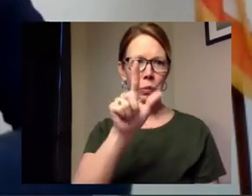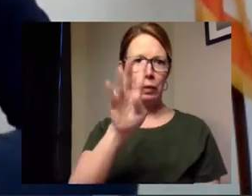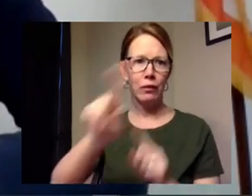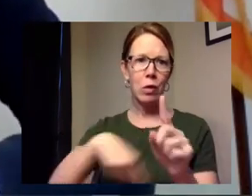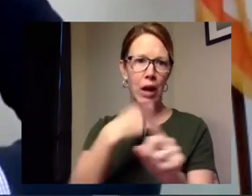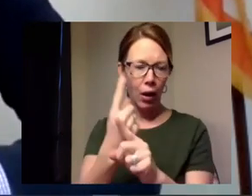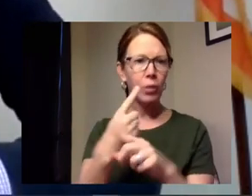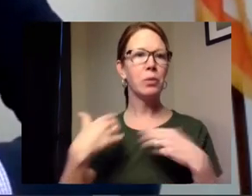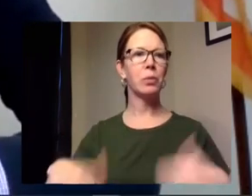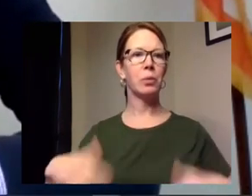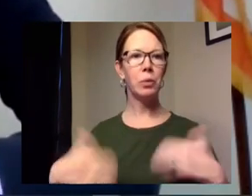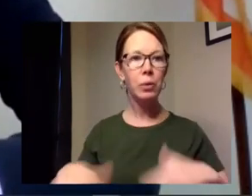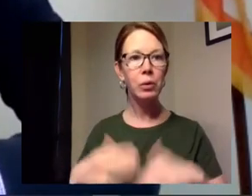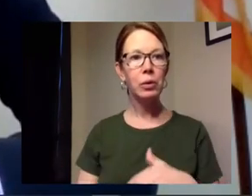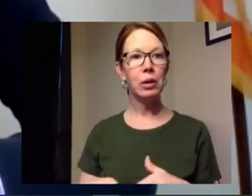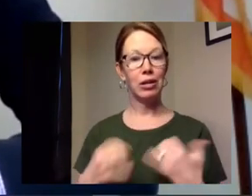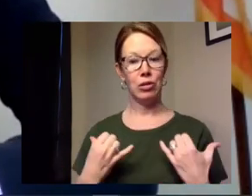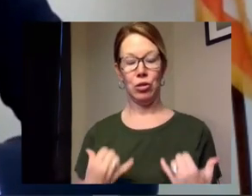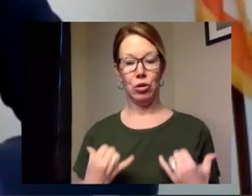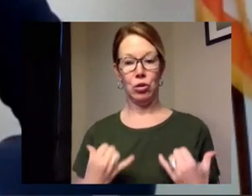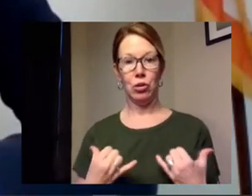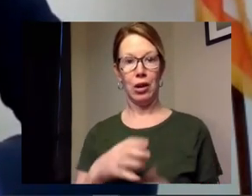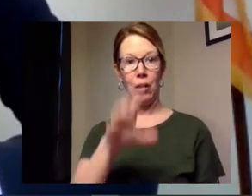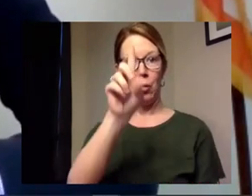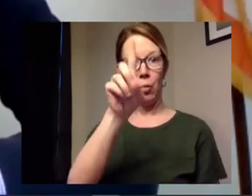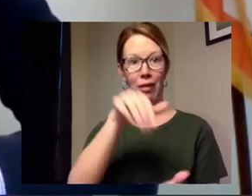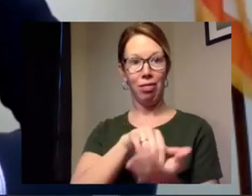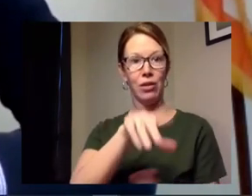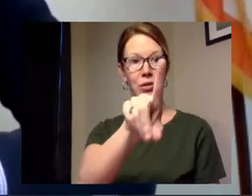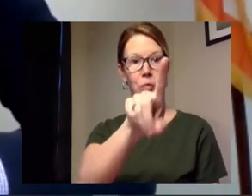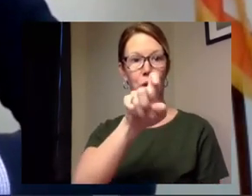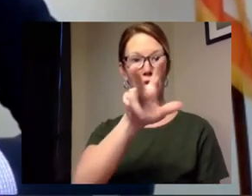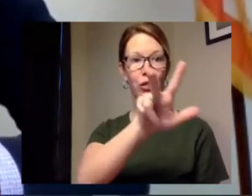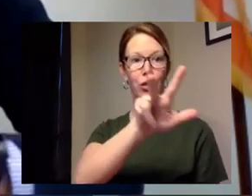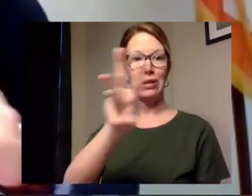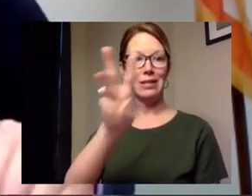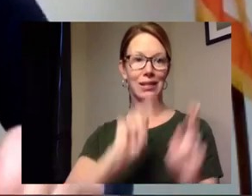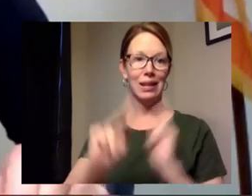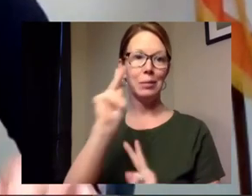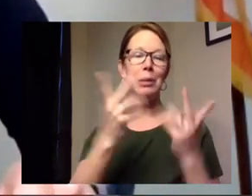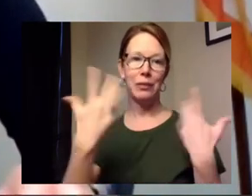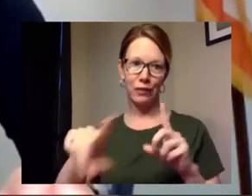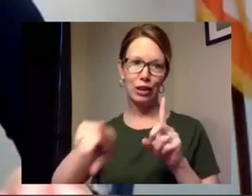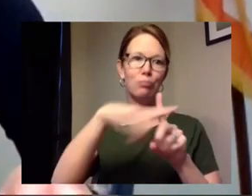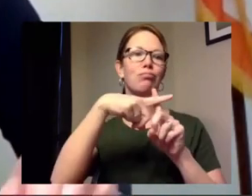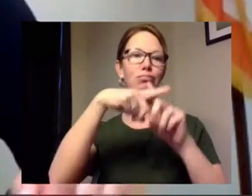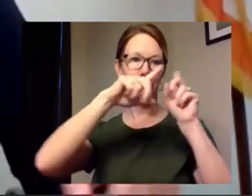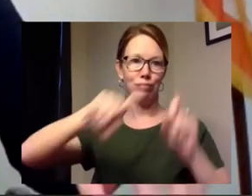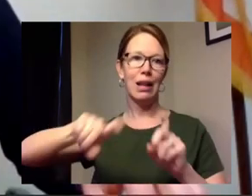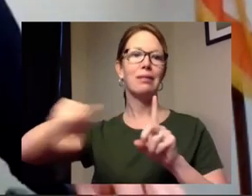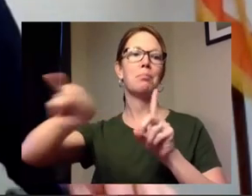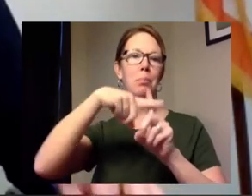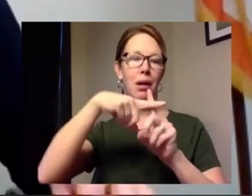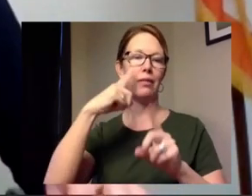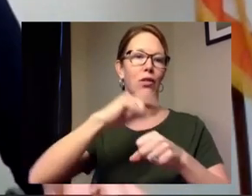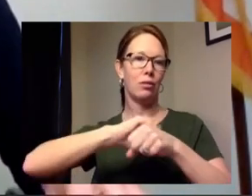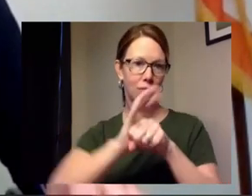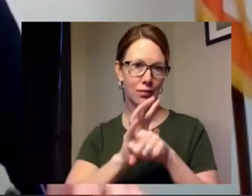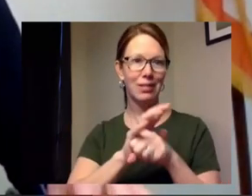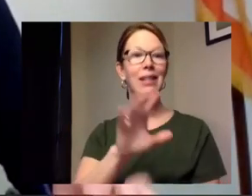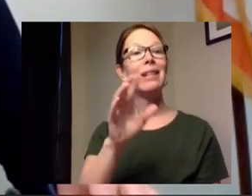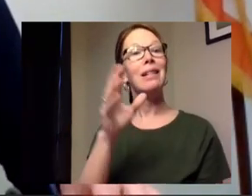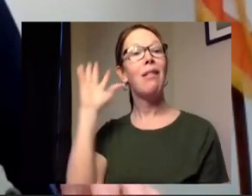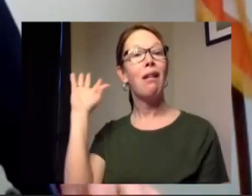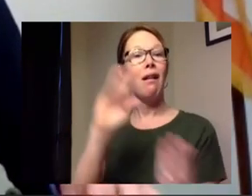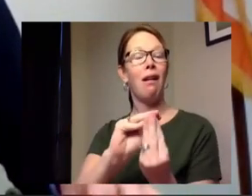today we are at 1137 cases in ohio with 19 deaths in ohio